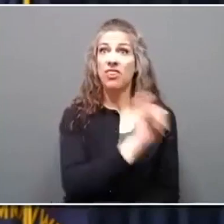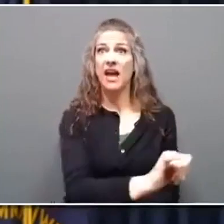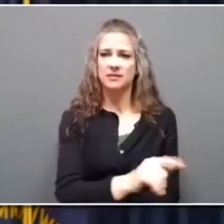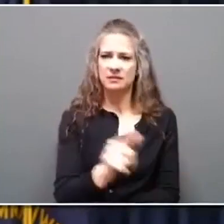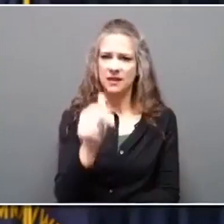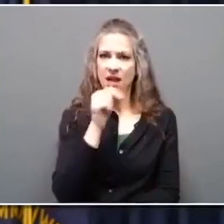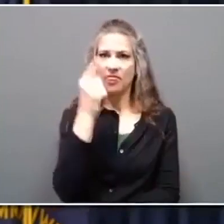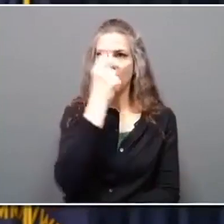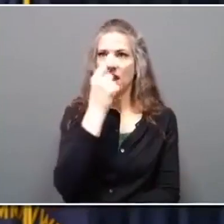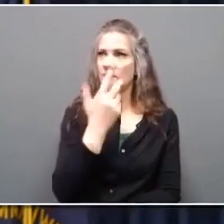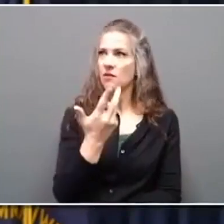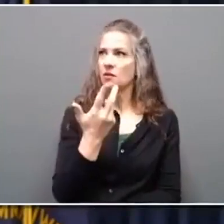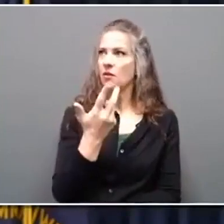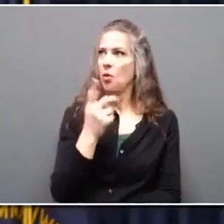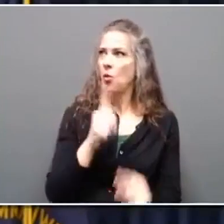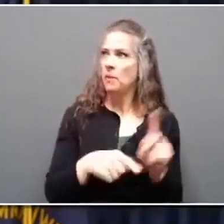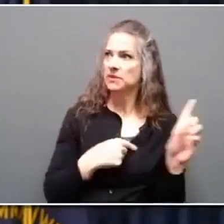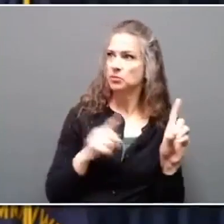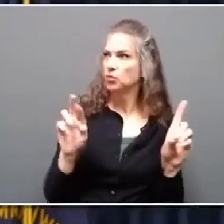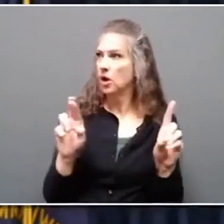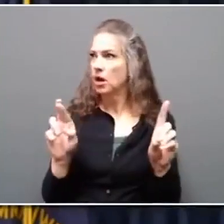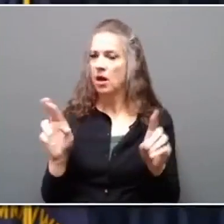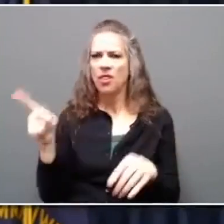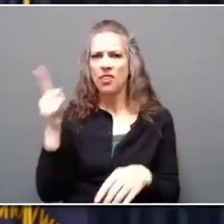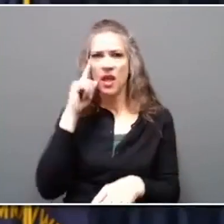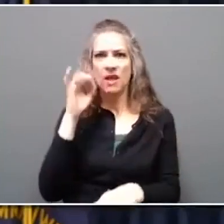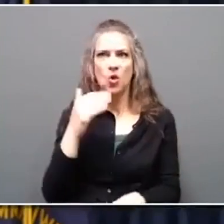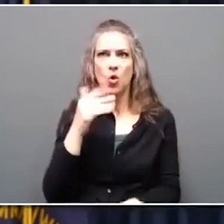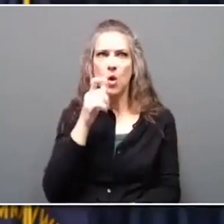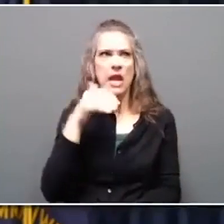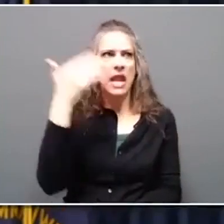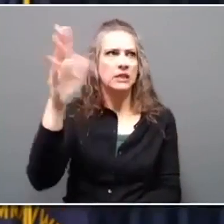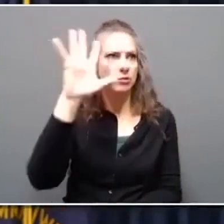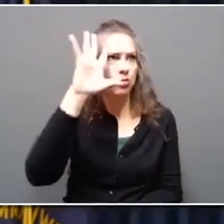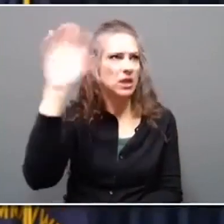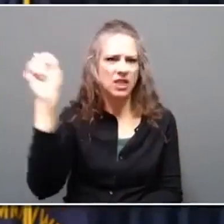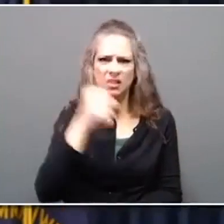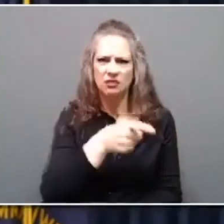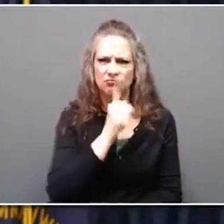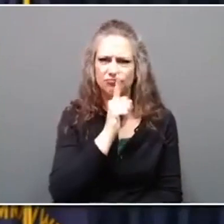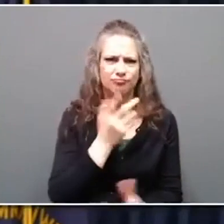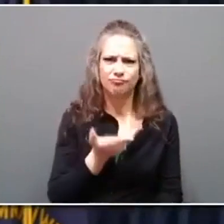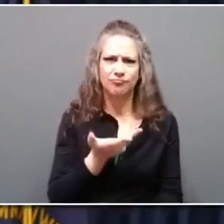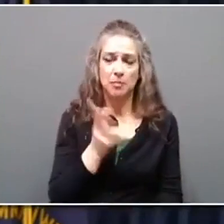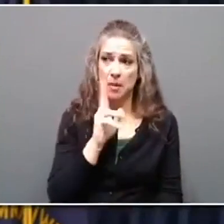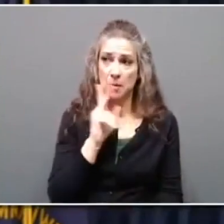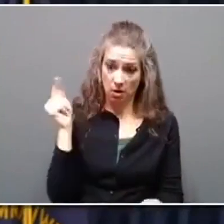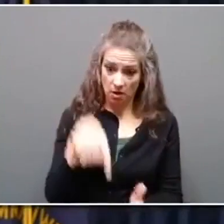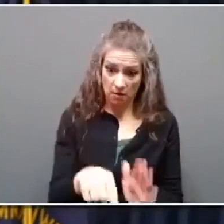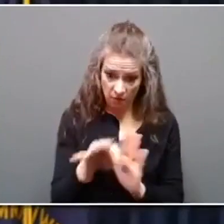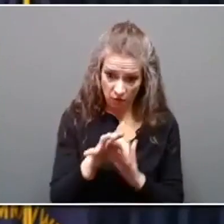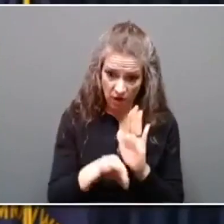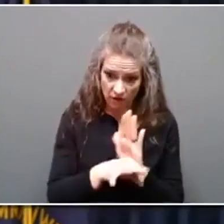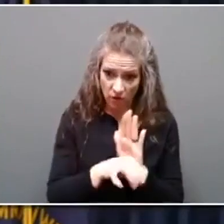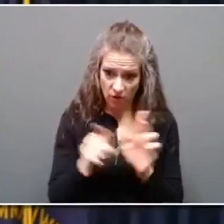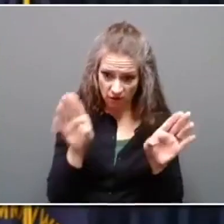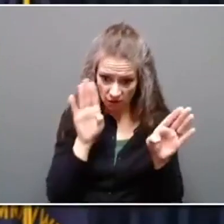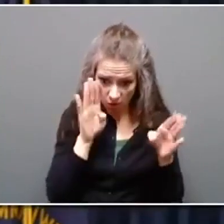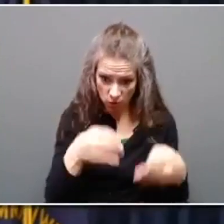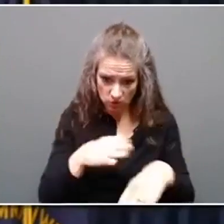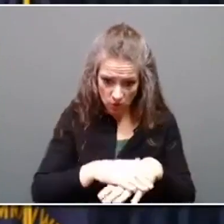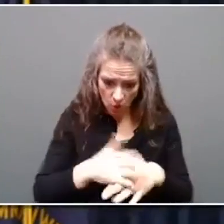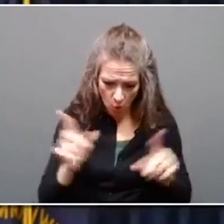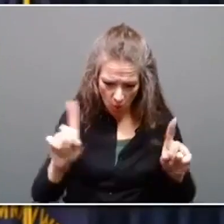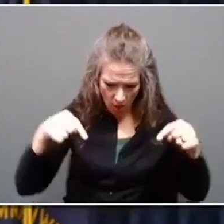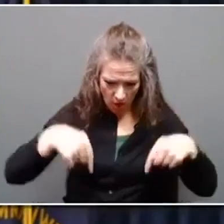what party they're in. They're not even thinking about who the next president's going to be. I mean, people come to Frankfurt and should be focused on where people